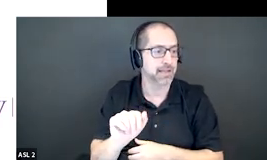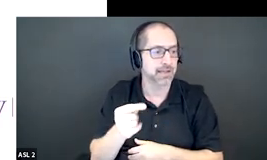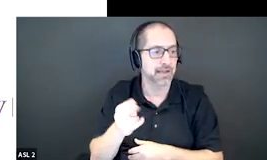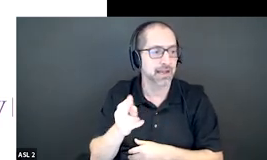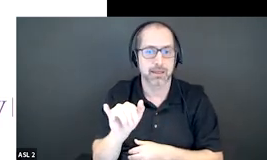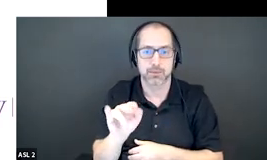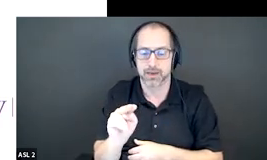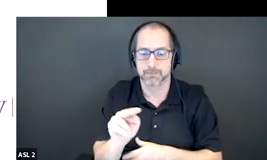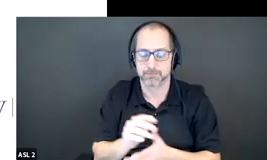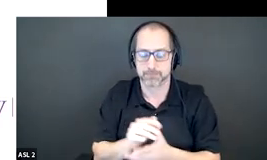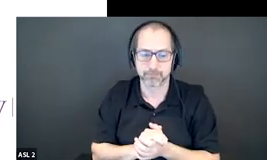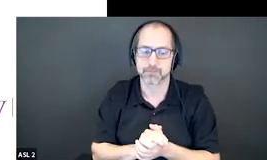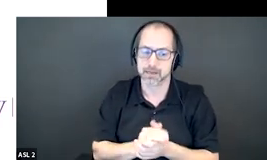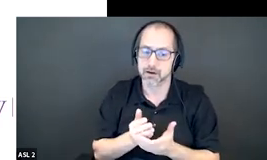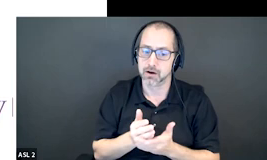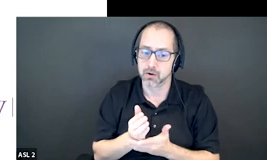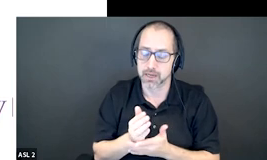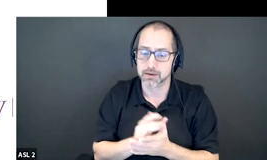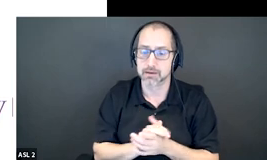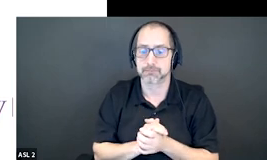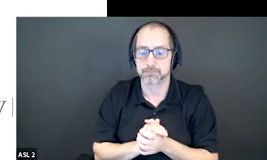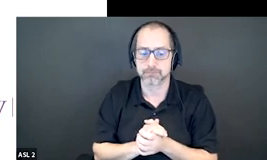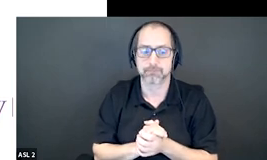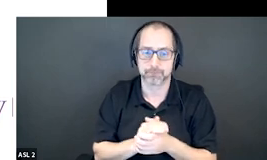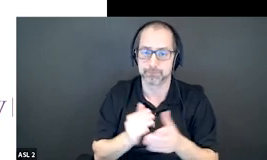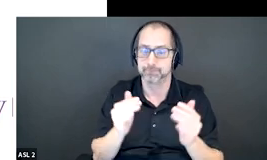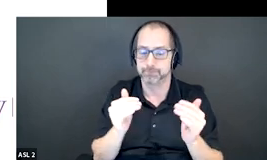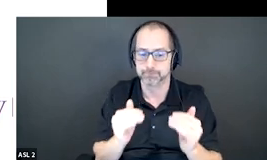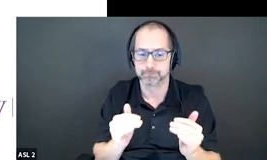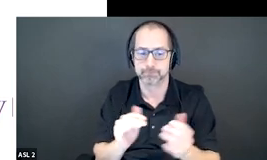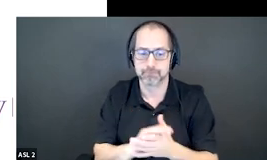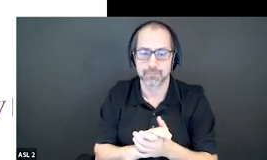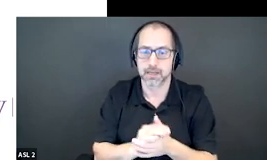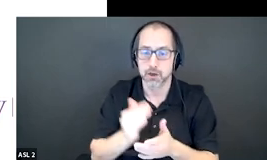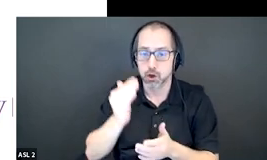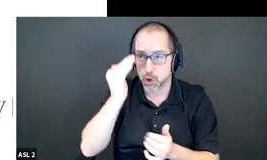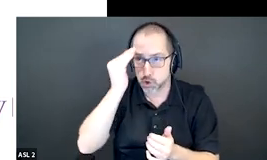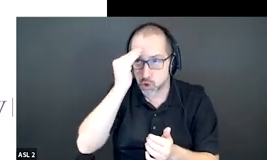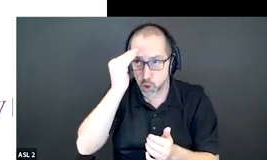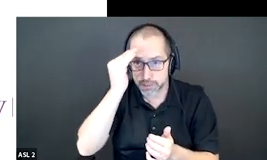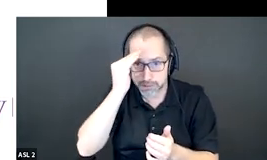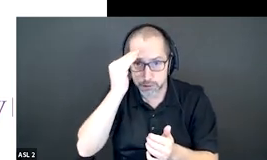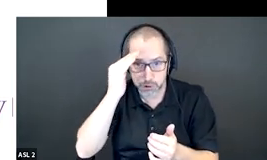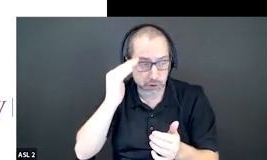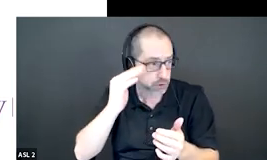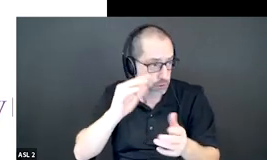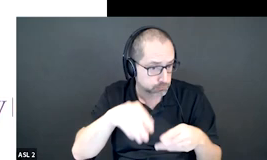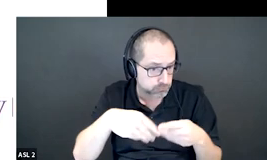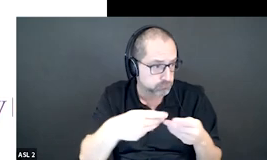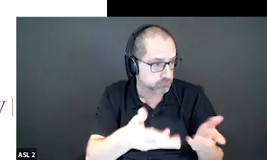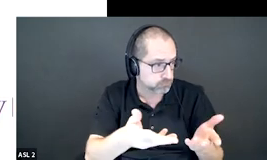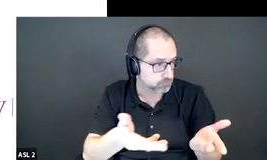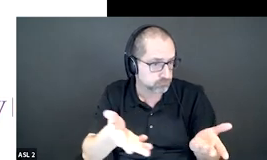so one of the uh other ways that we use knowledge mobilization to lift up the knowledges of our participants